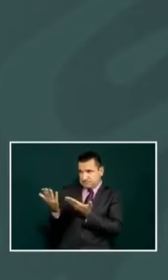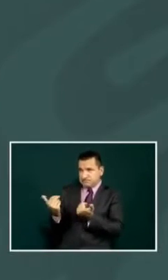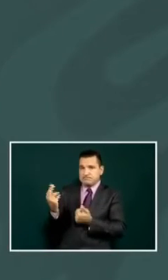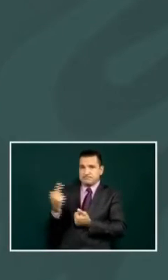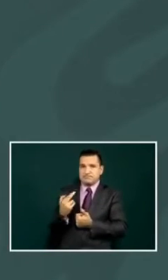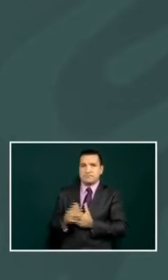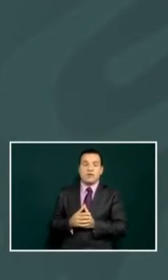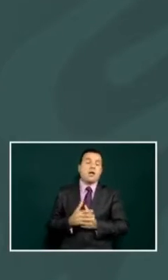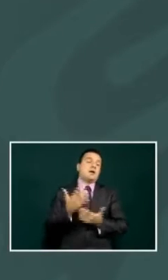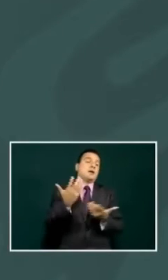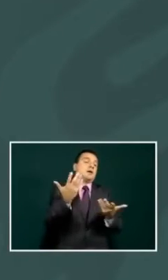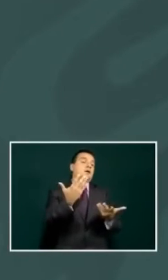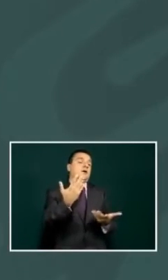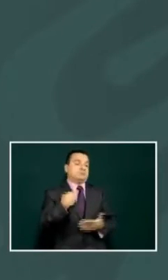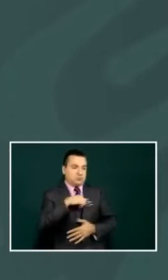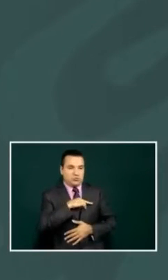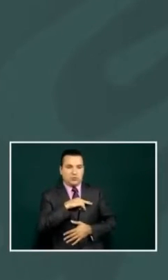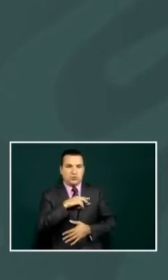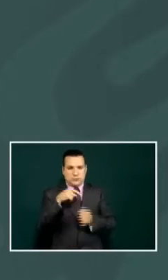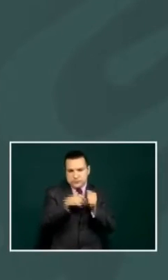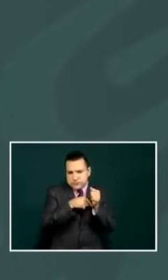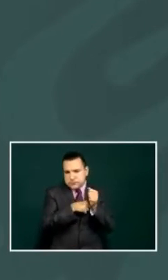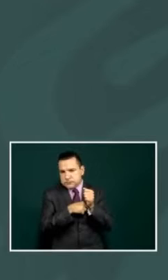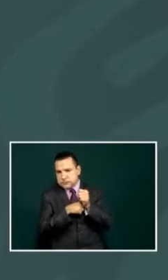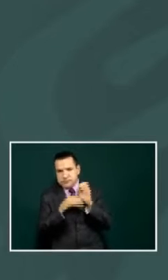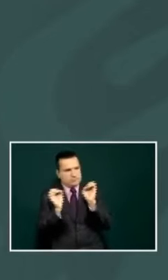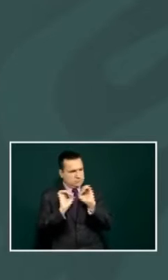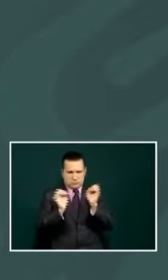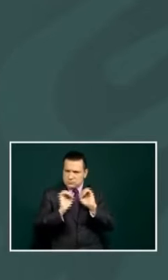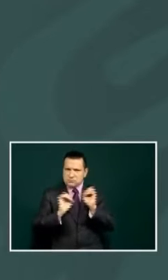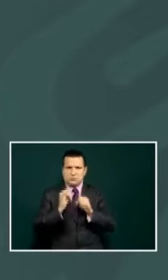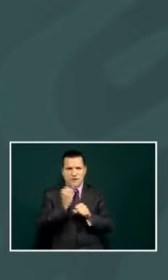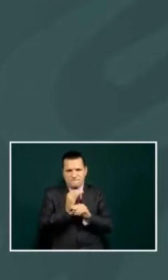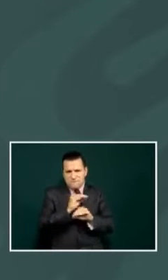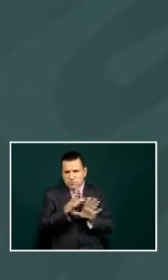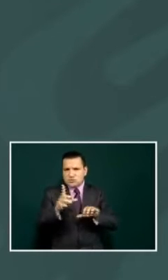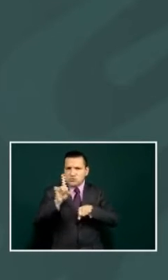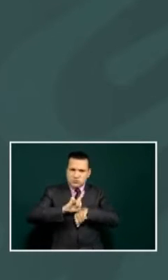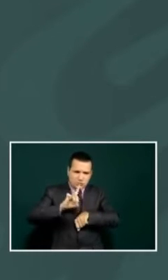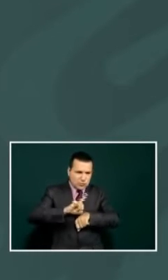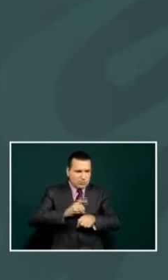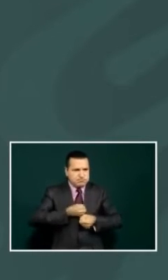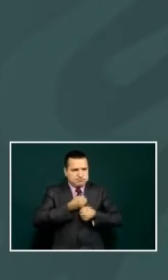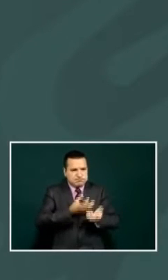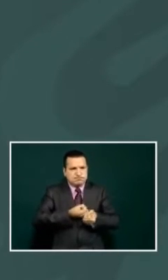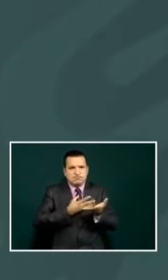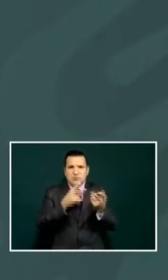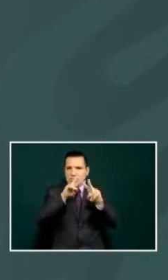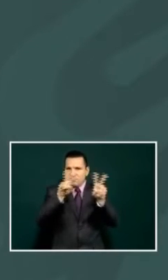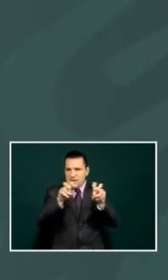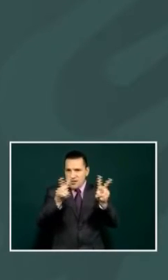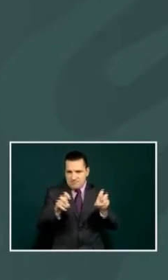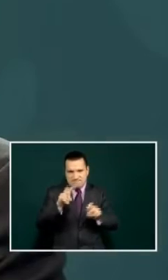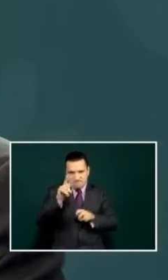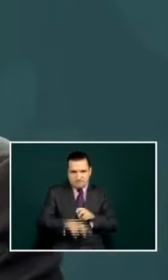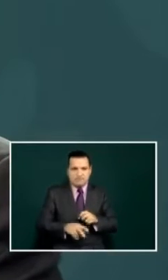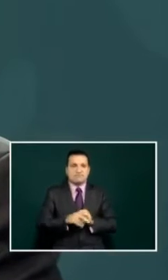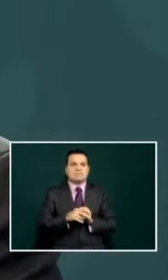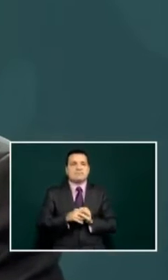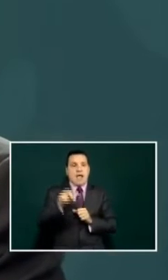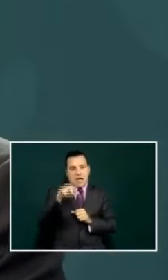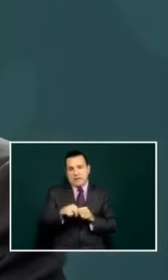we inform every single day regarding this matter